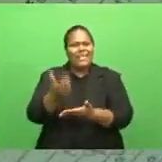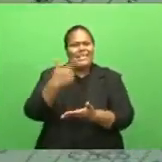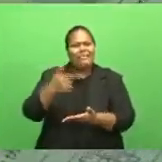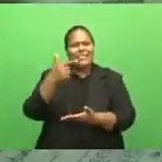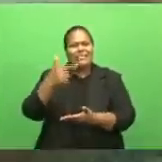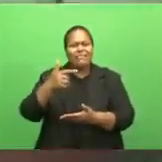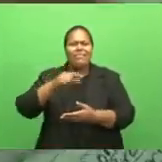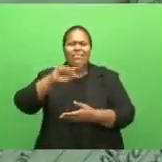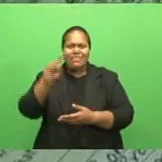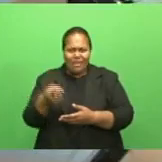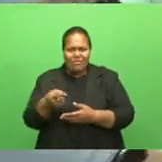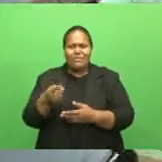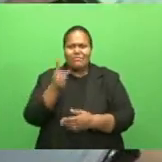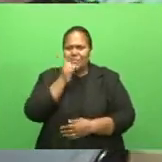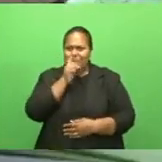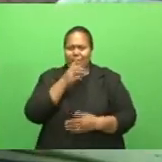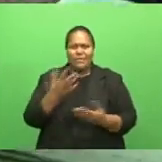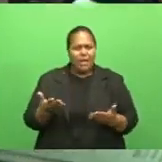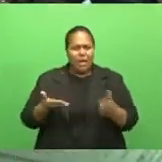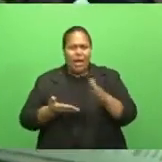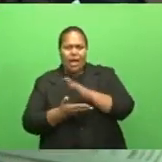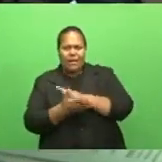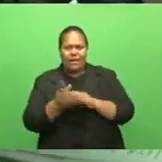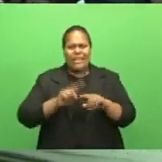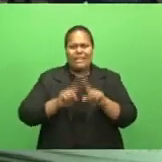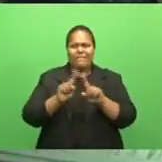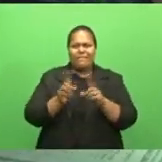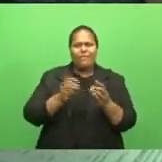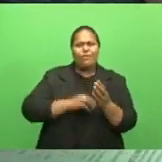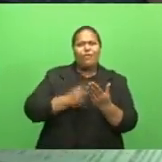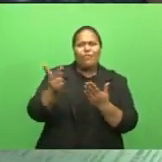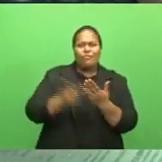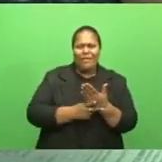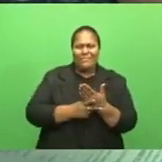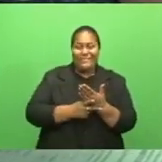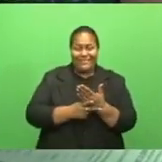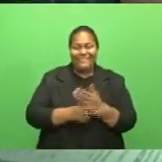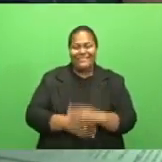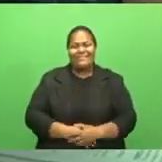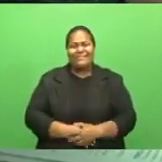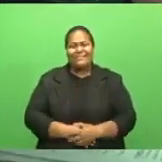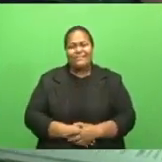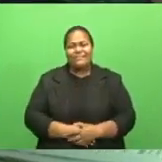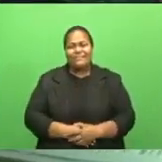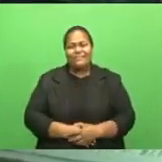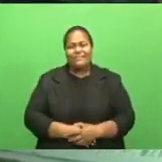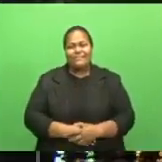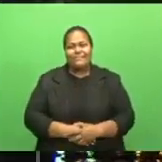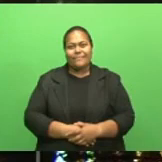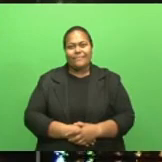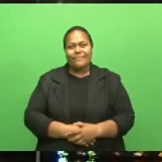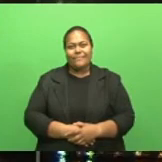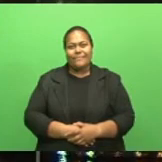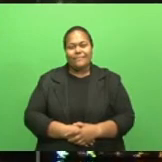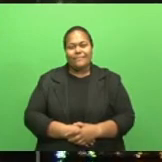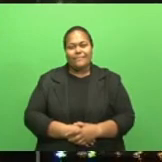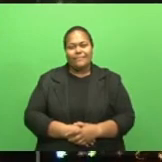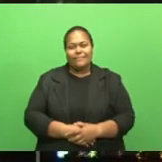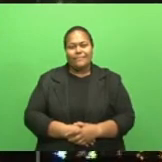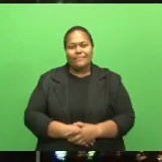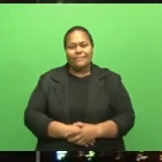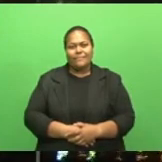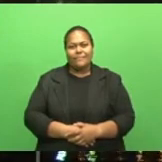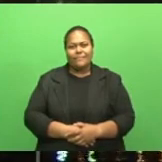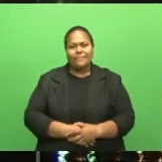recipients under its various social welfare schemes. Saini Ani Mboila, FBC News. A 70